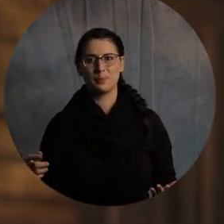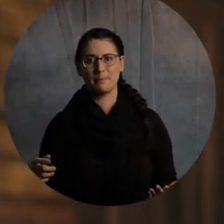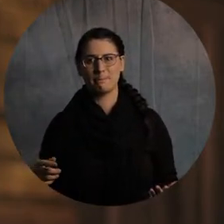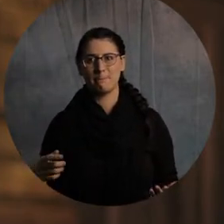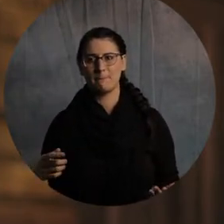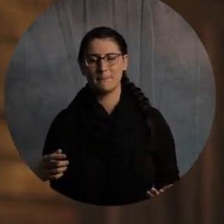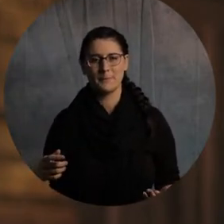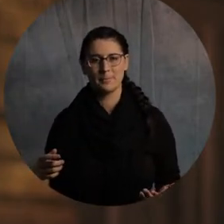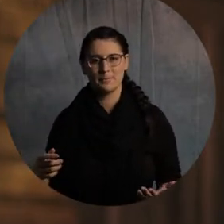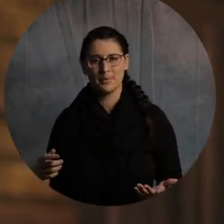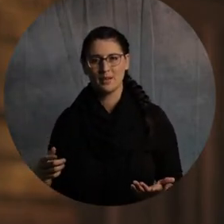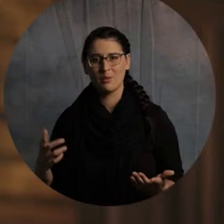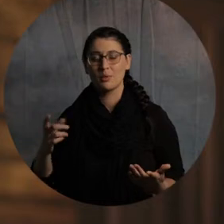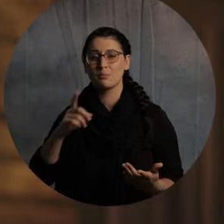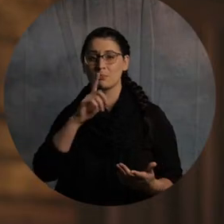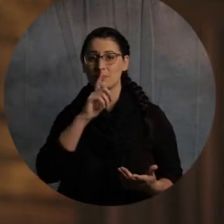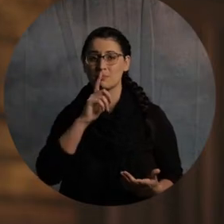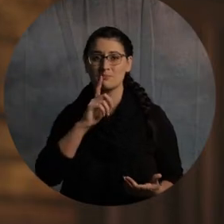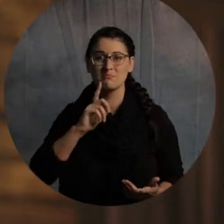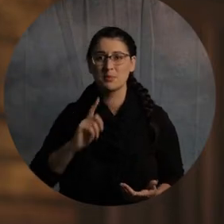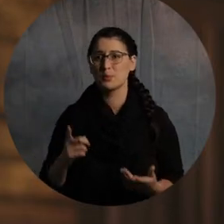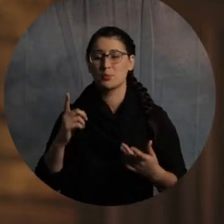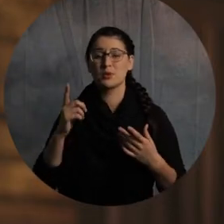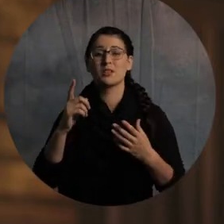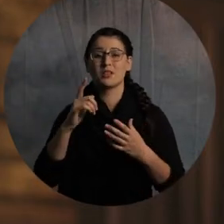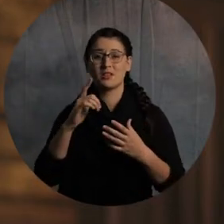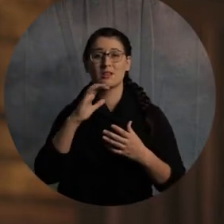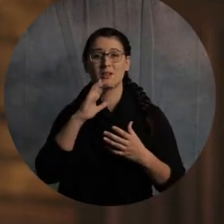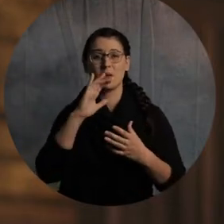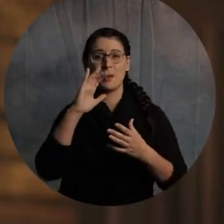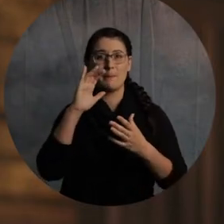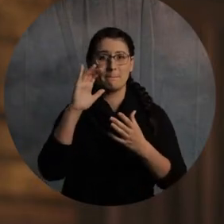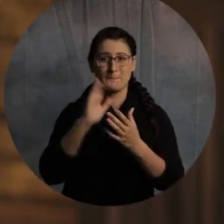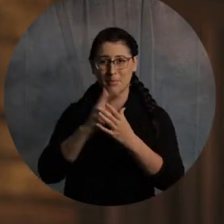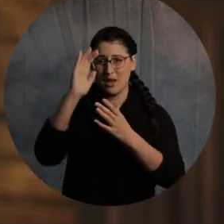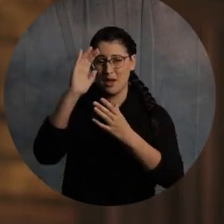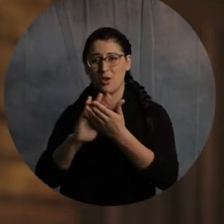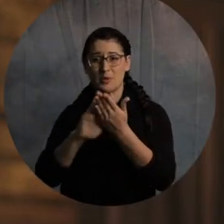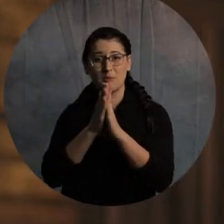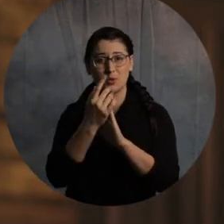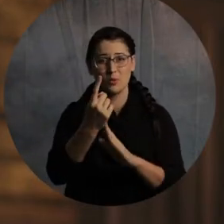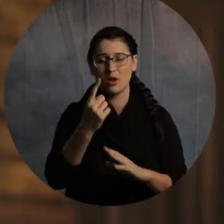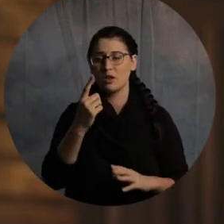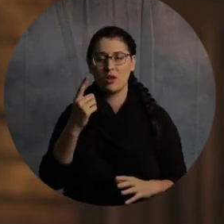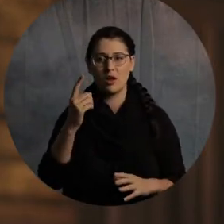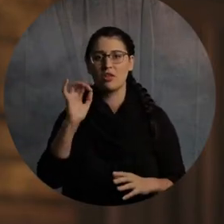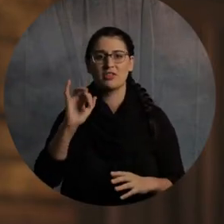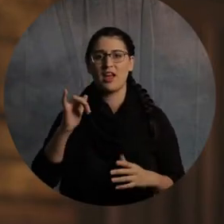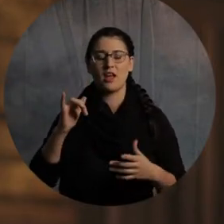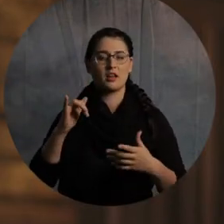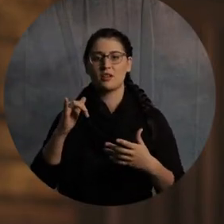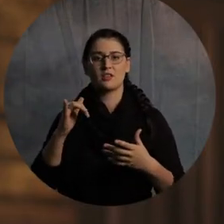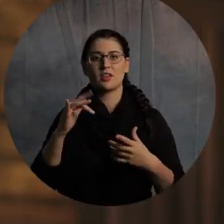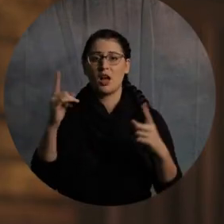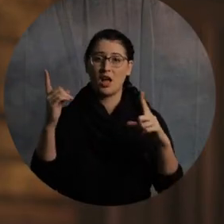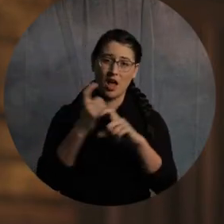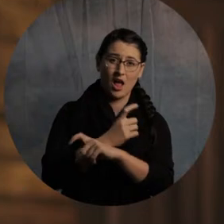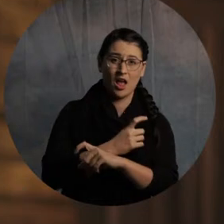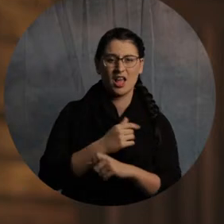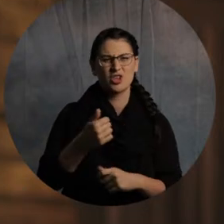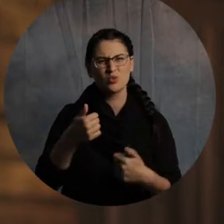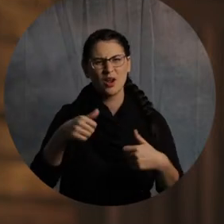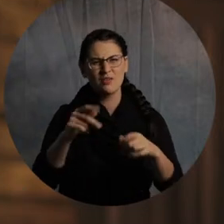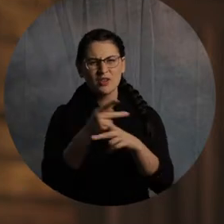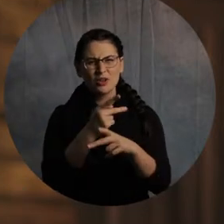brilliant nuclear scientist scratch his head is how to be one with a spouse. And you're going to try to figure that out in less than three years.